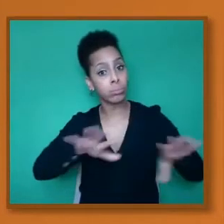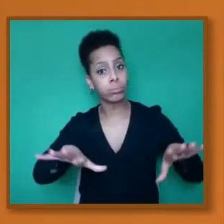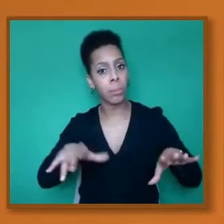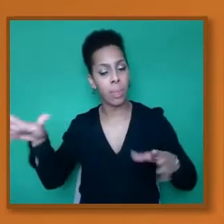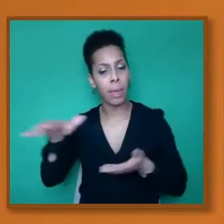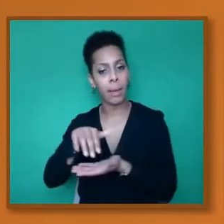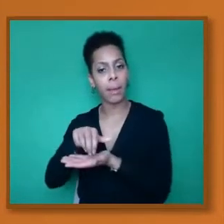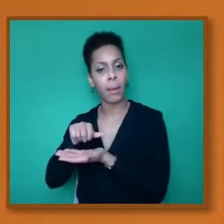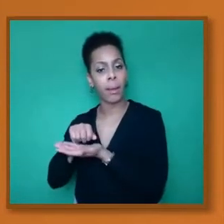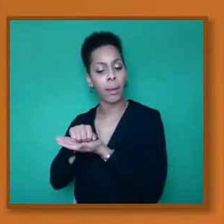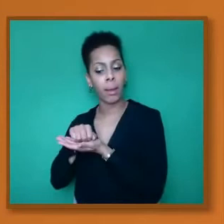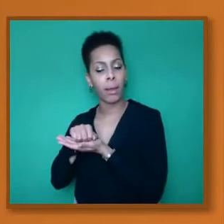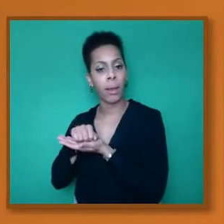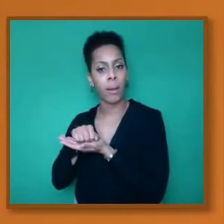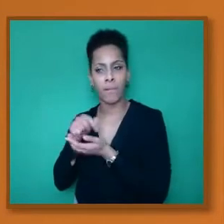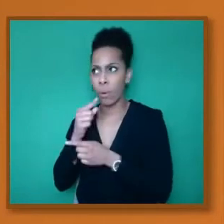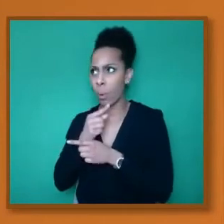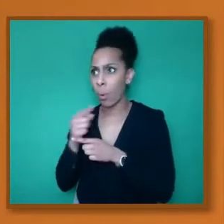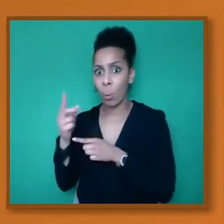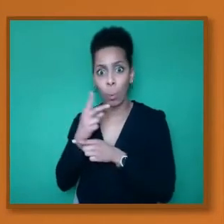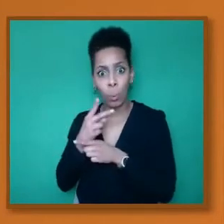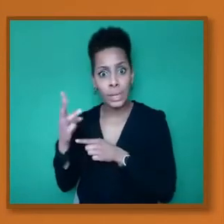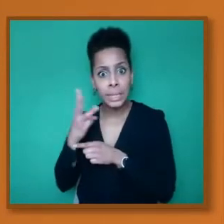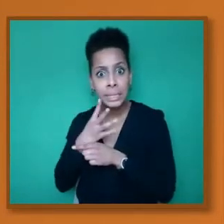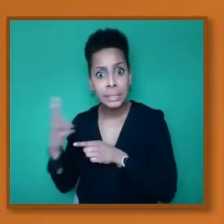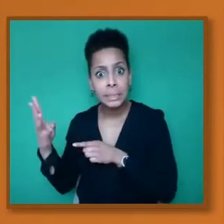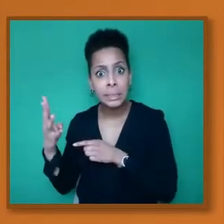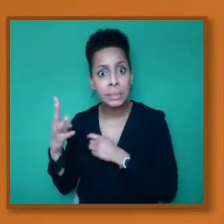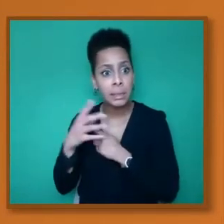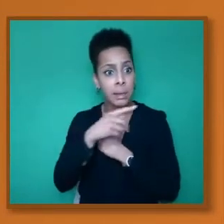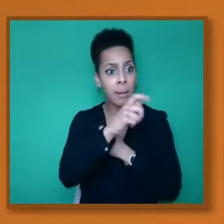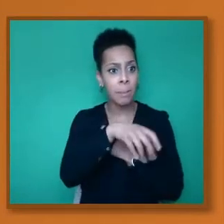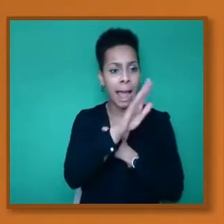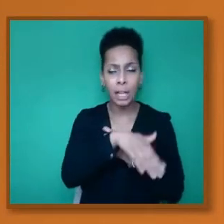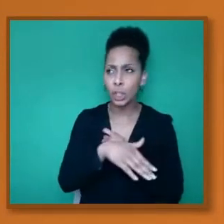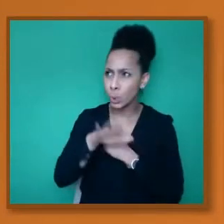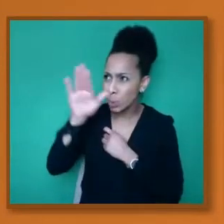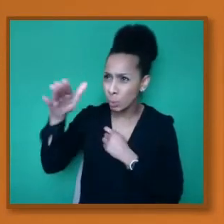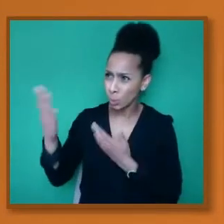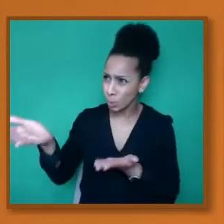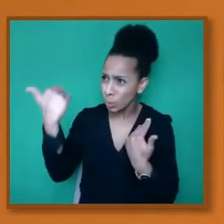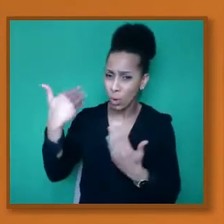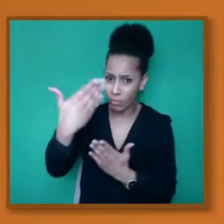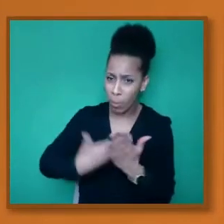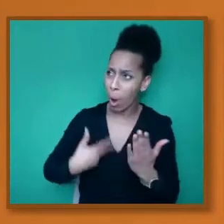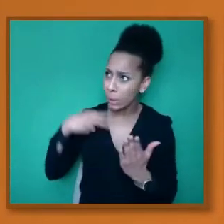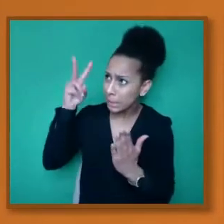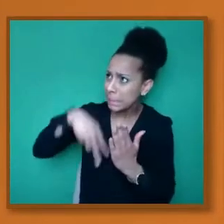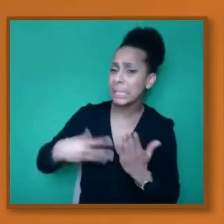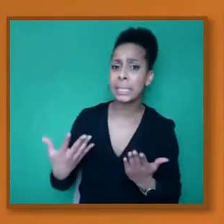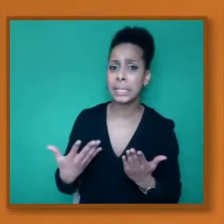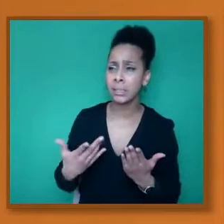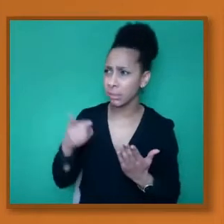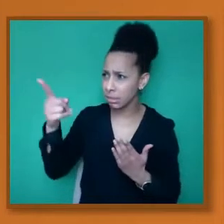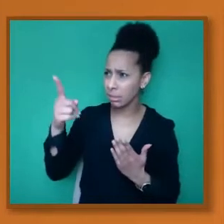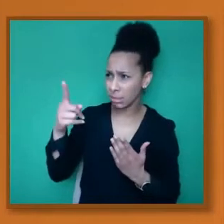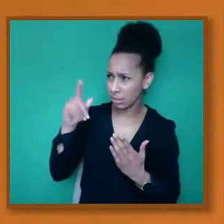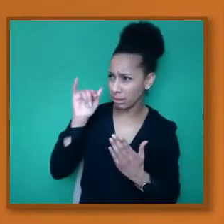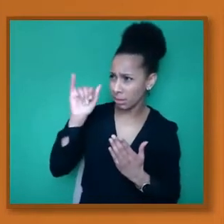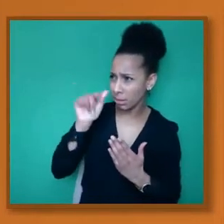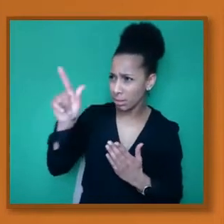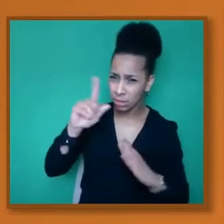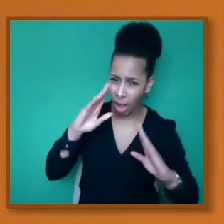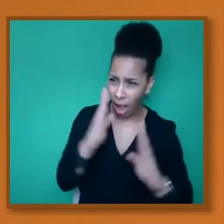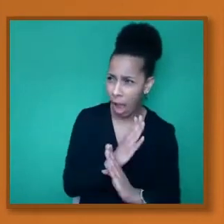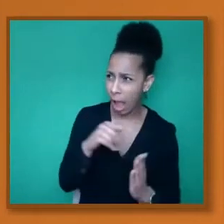to demand that the report is produced. People felt that, you know, what was being hide or what was being hidden, rather,